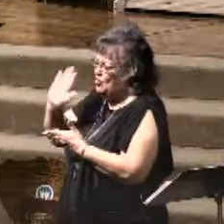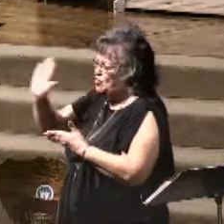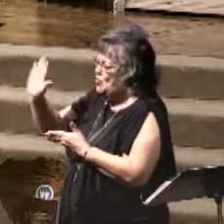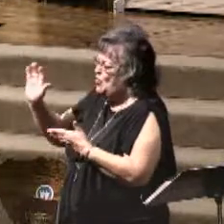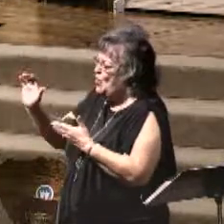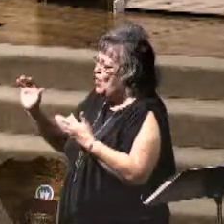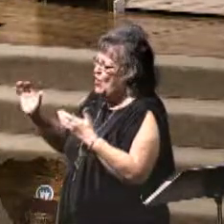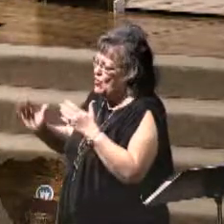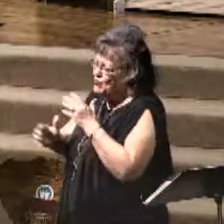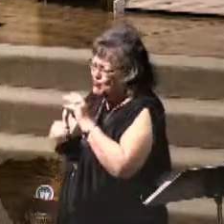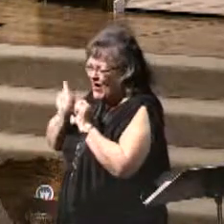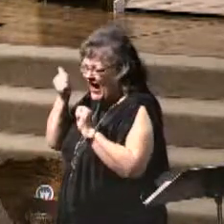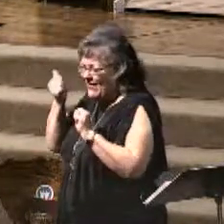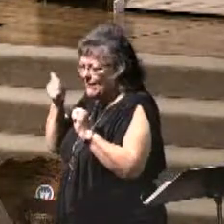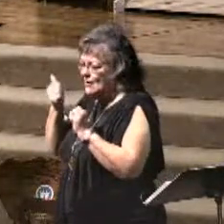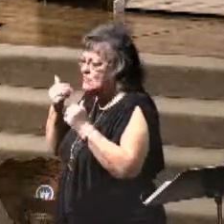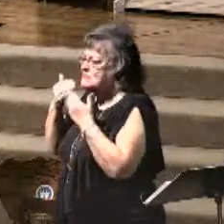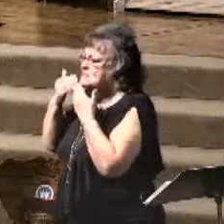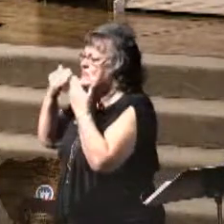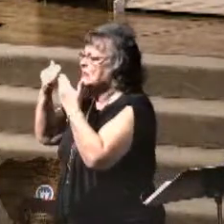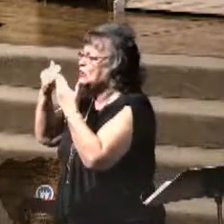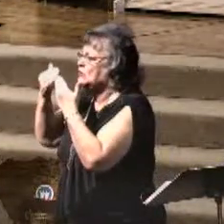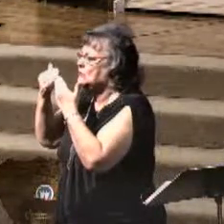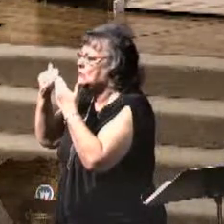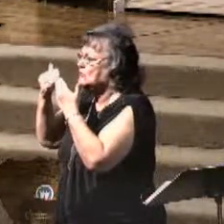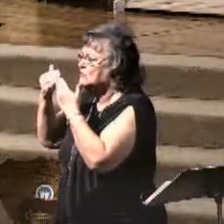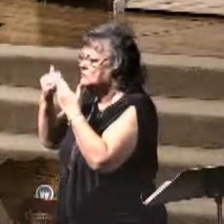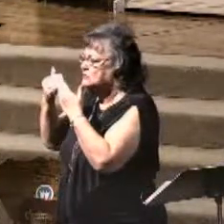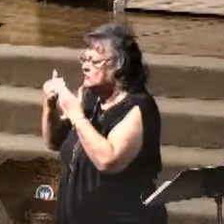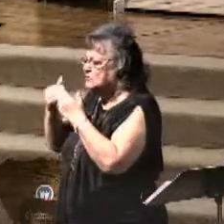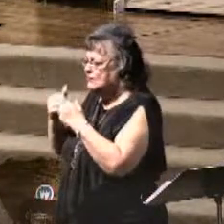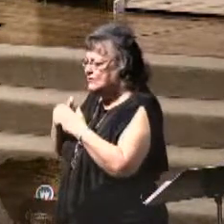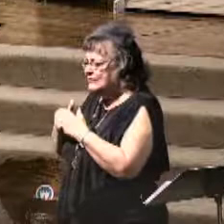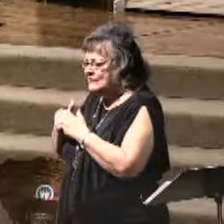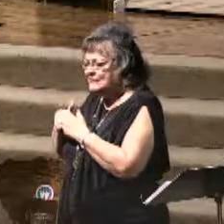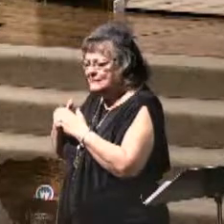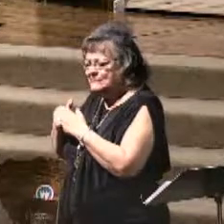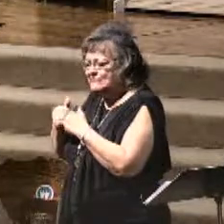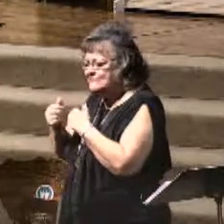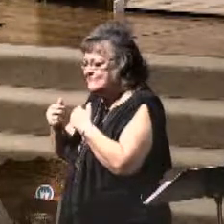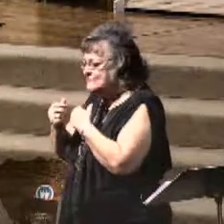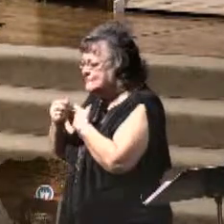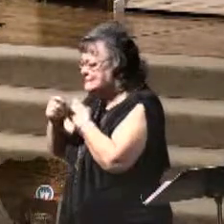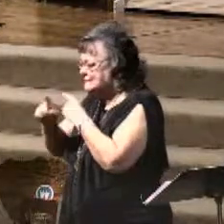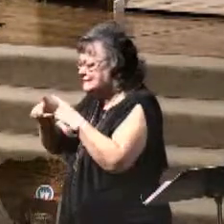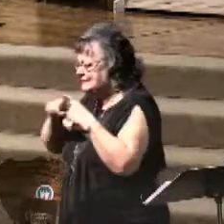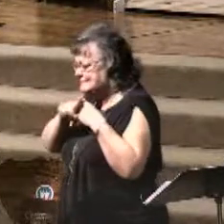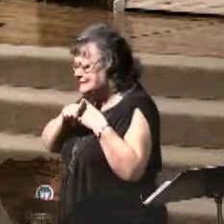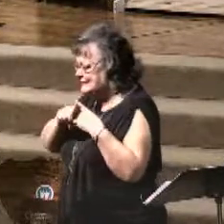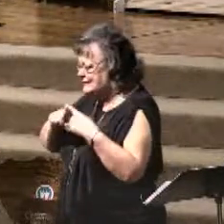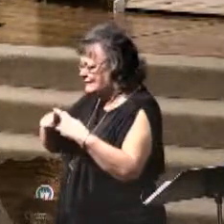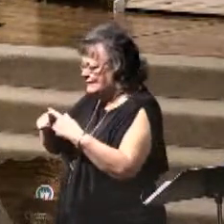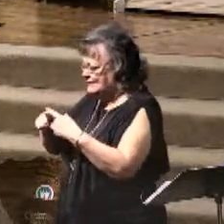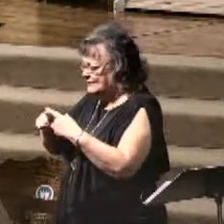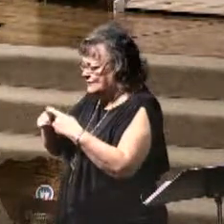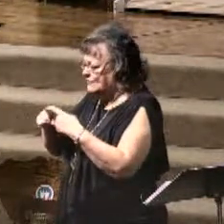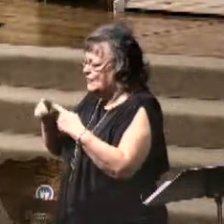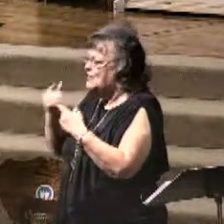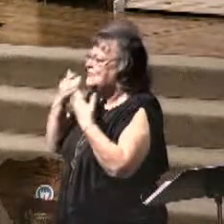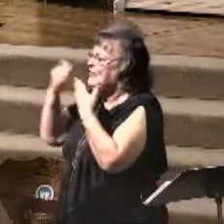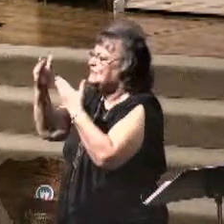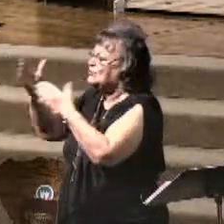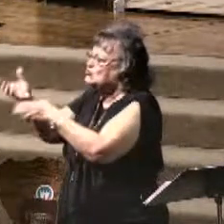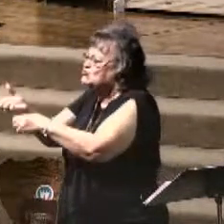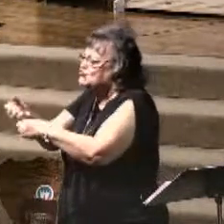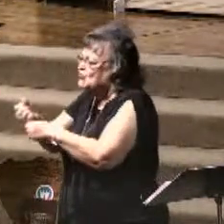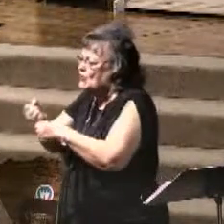for taking our sin payment. Thank you for drawing us unto yourself. Thank you, Lord,